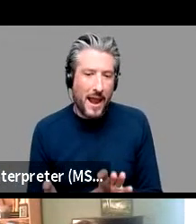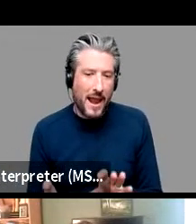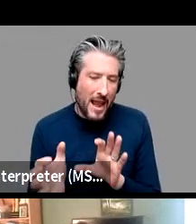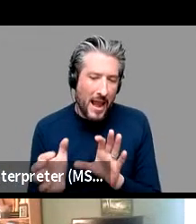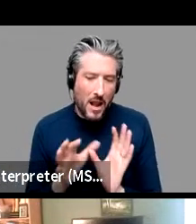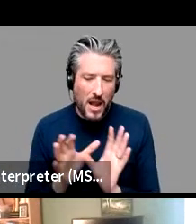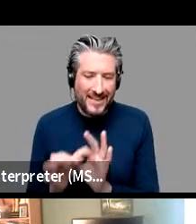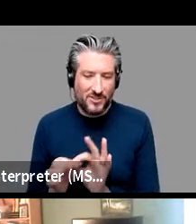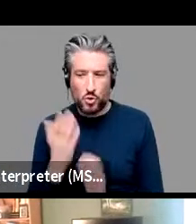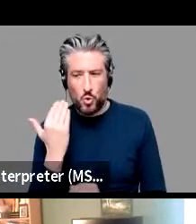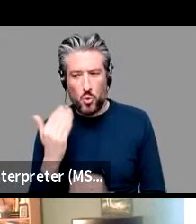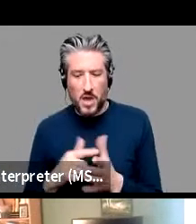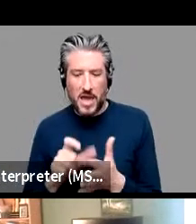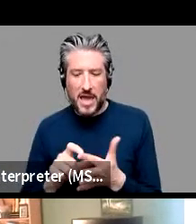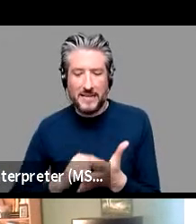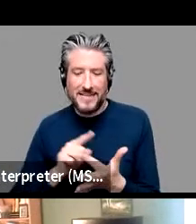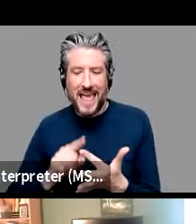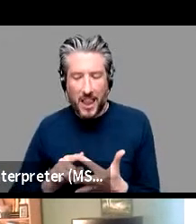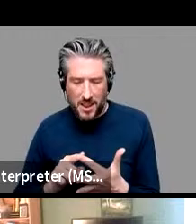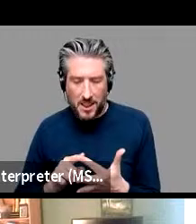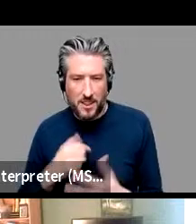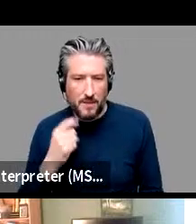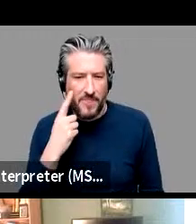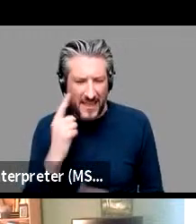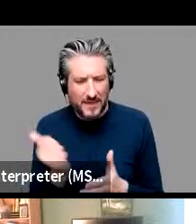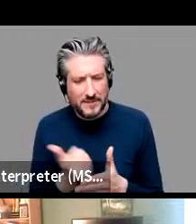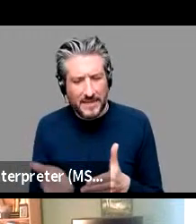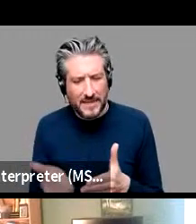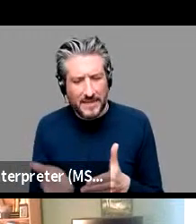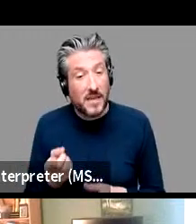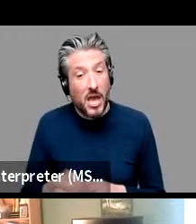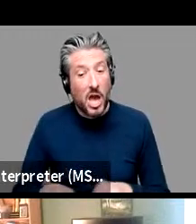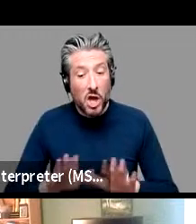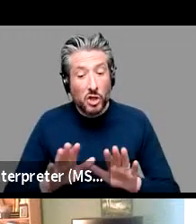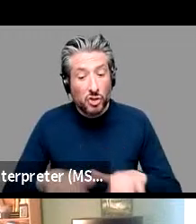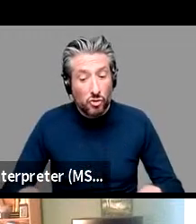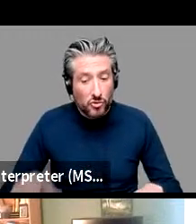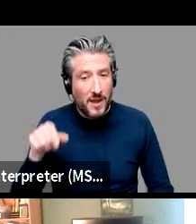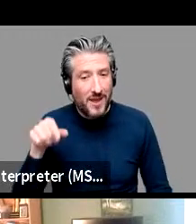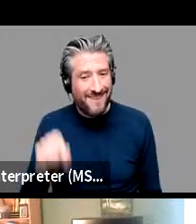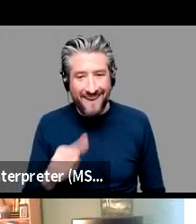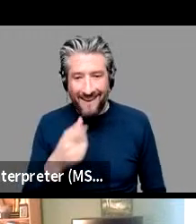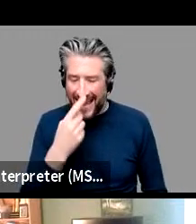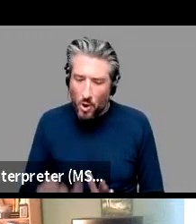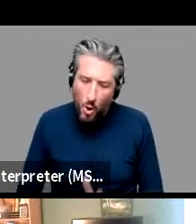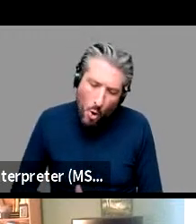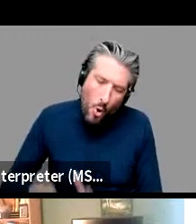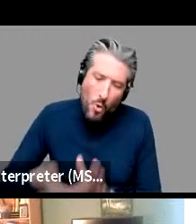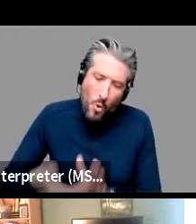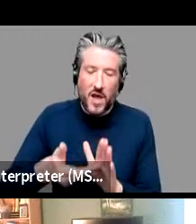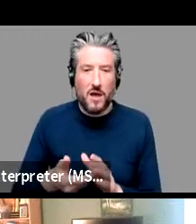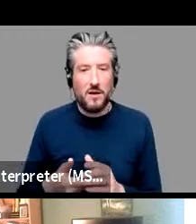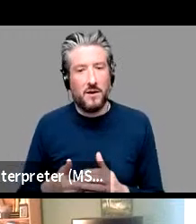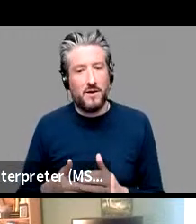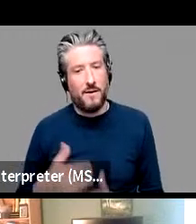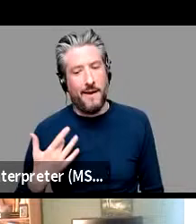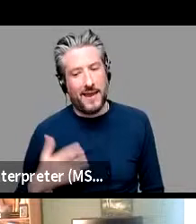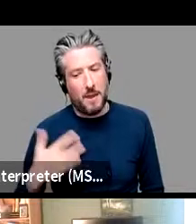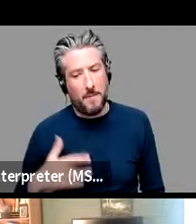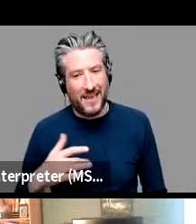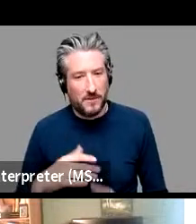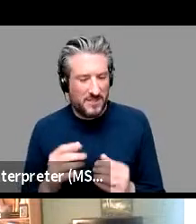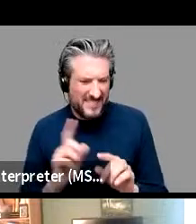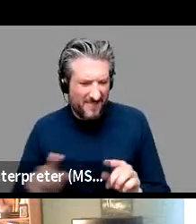was thinking about uh the tendency in in children to over animate things and also to personify uh in in